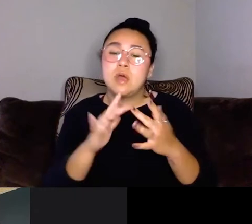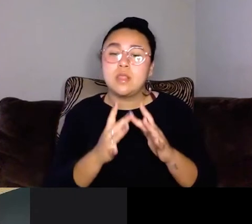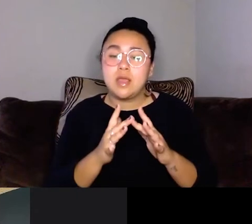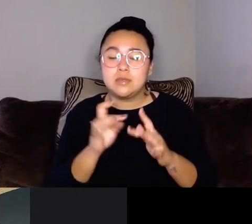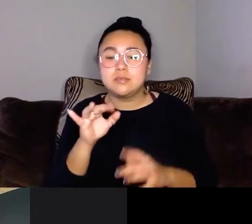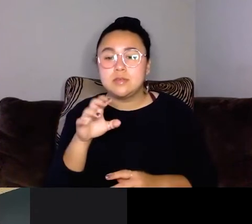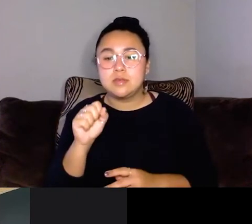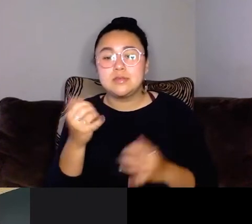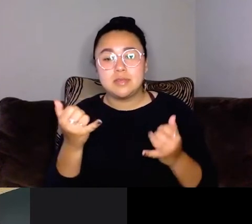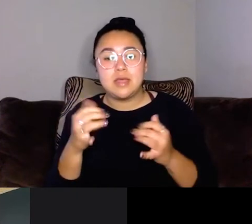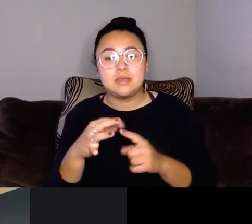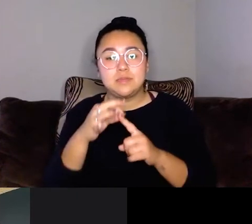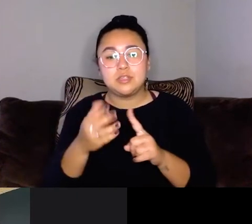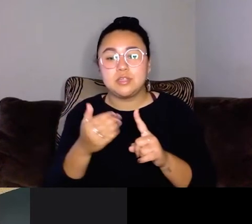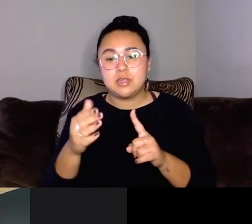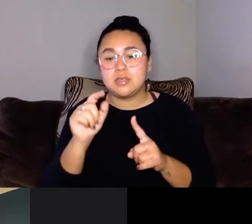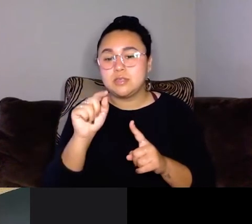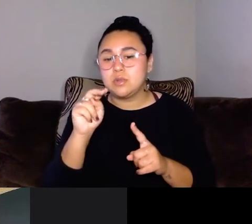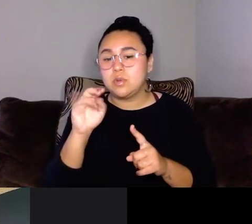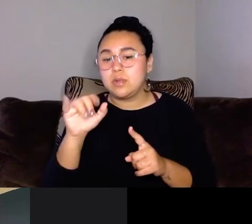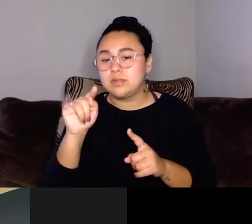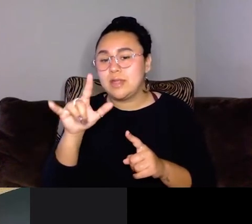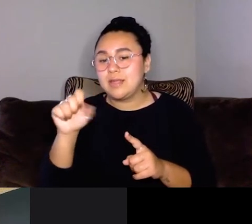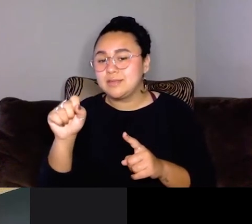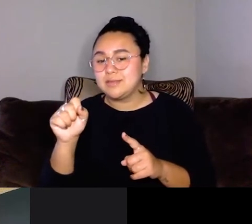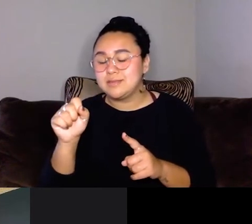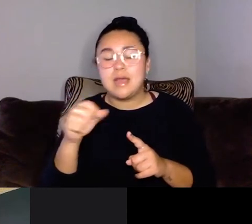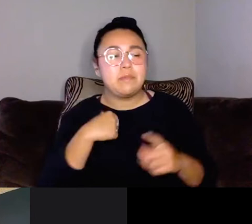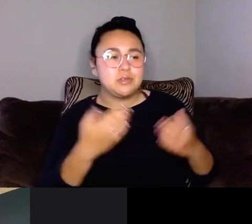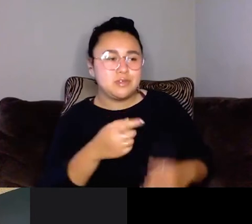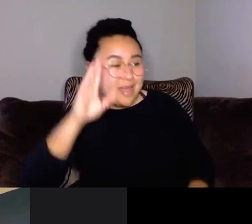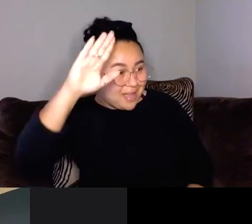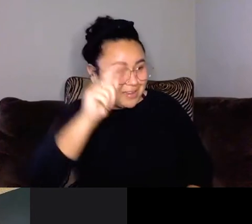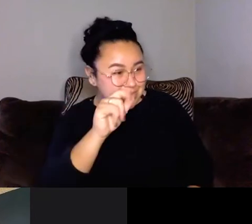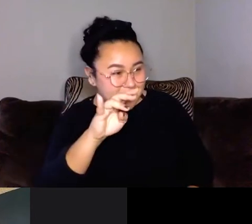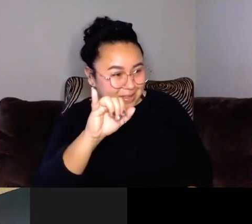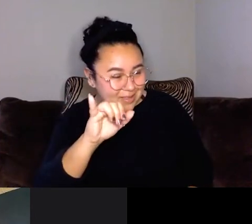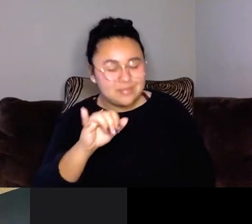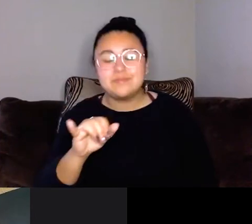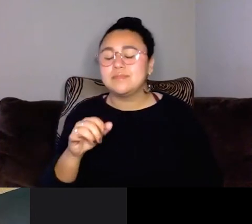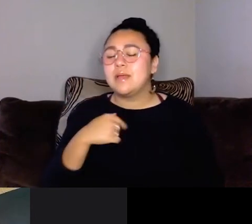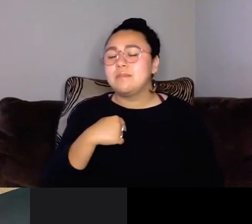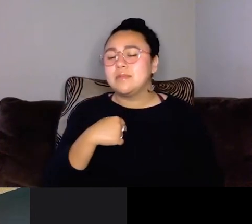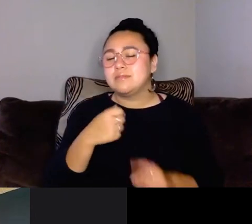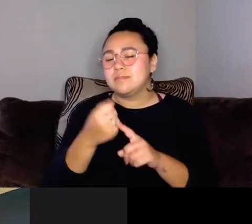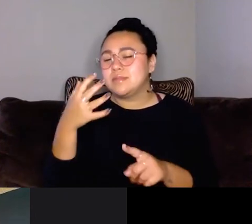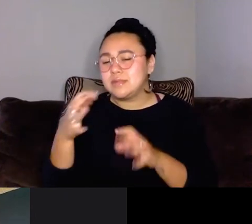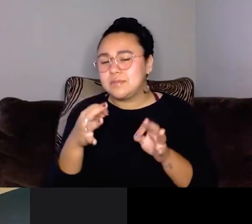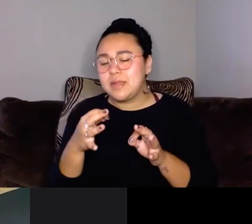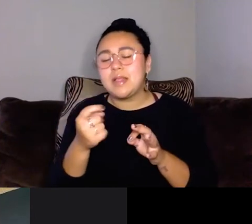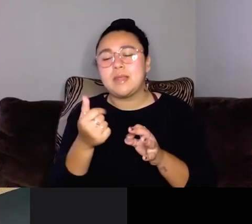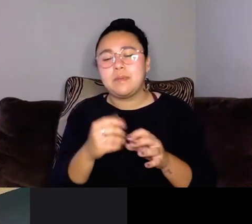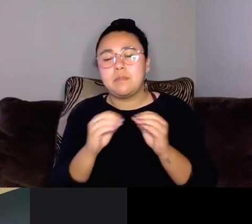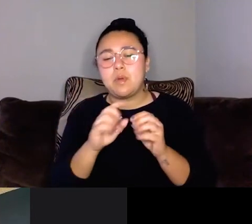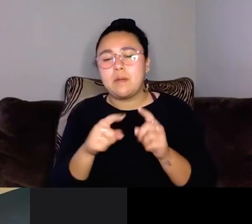is artist Tony Tales. And I'm going to introduce... Hi, Tony. Hi. And I'm going to tell you a little bit more about Tony, and we'll get into some